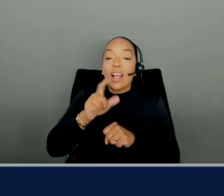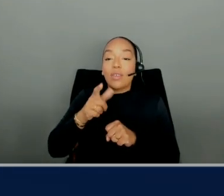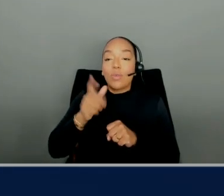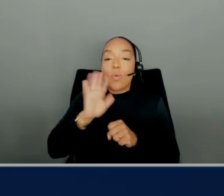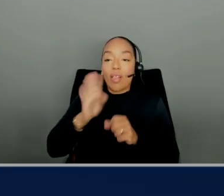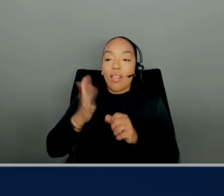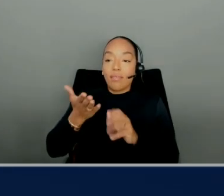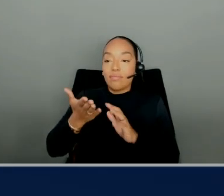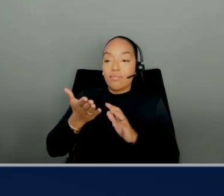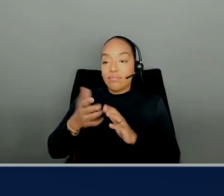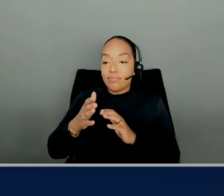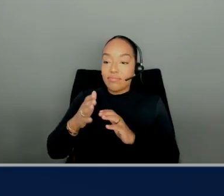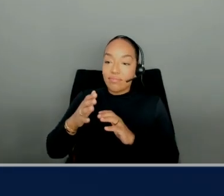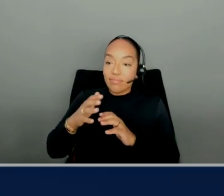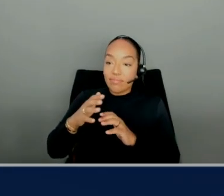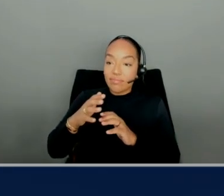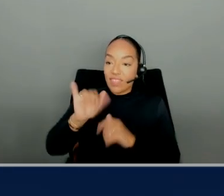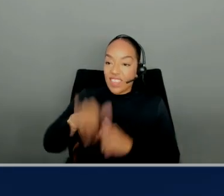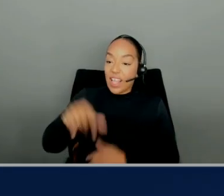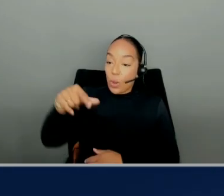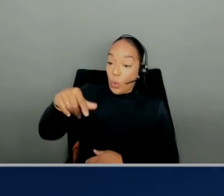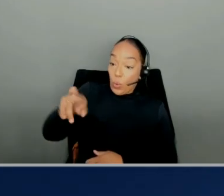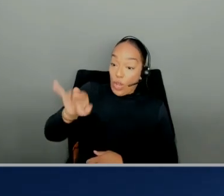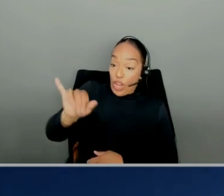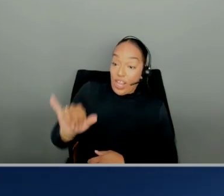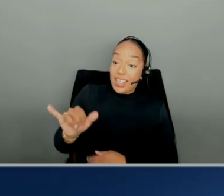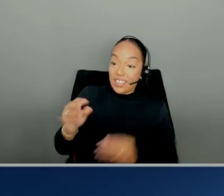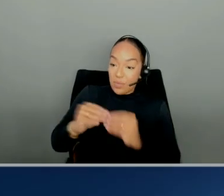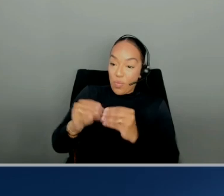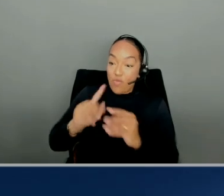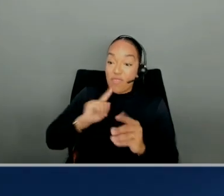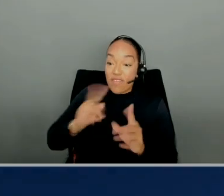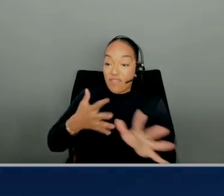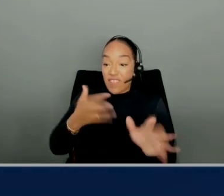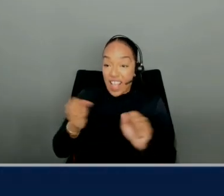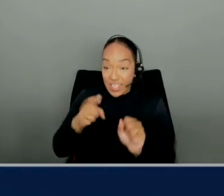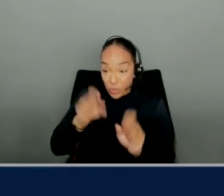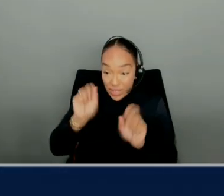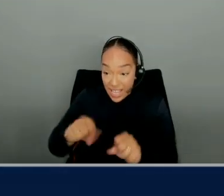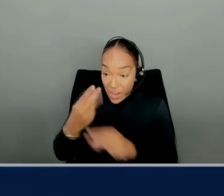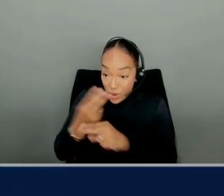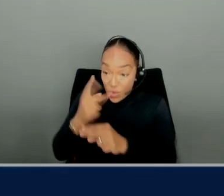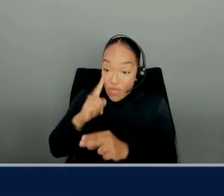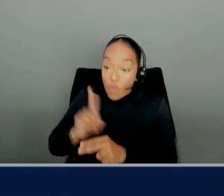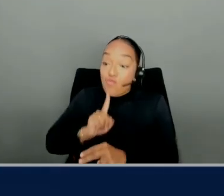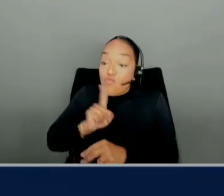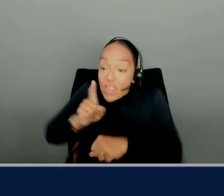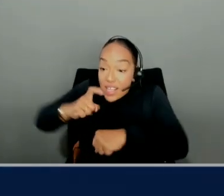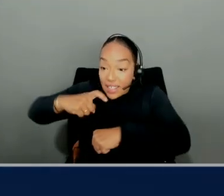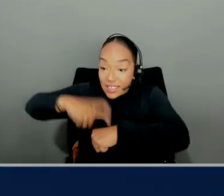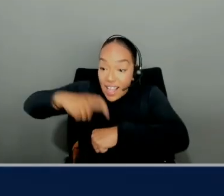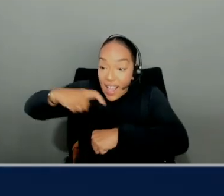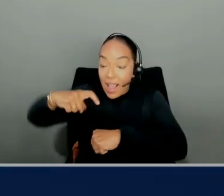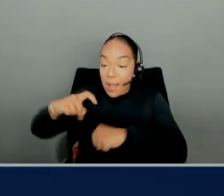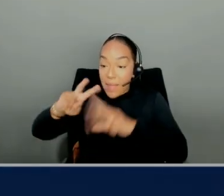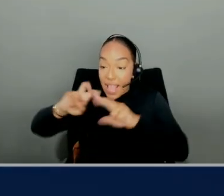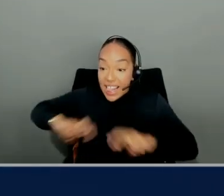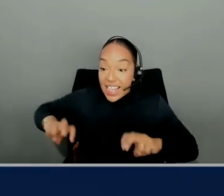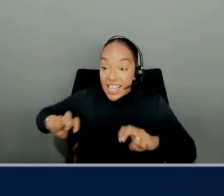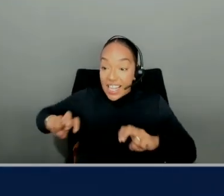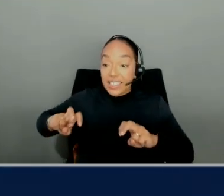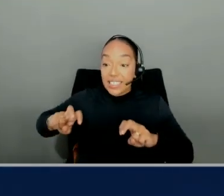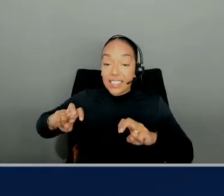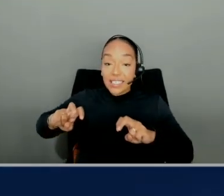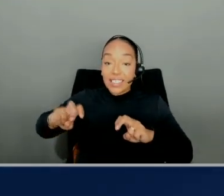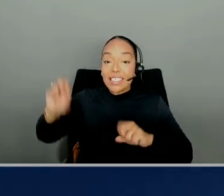And you were saying that those queries are really fast. So, could that be used for other, like, real-time types of analytics use cases? Yeah. Yeah,